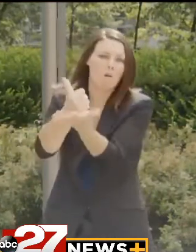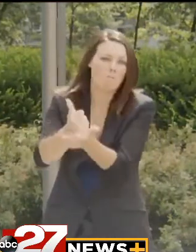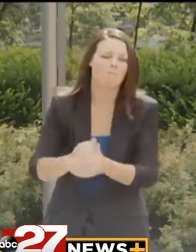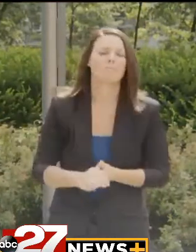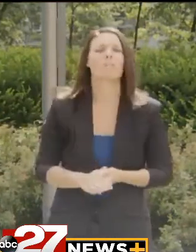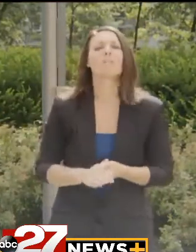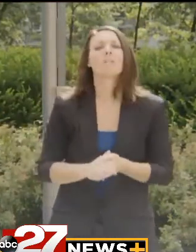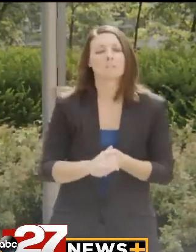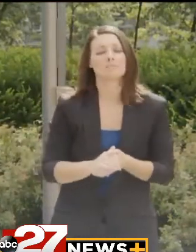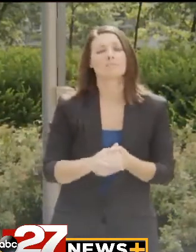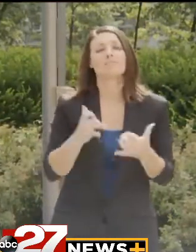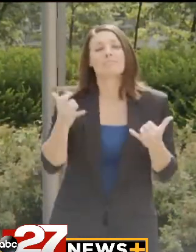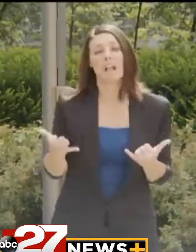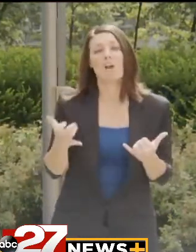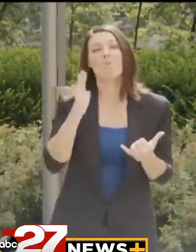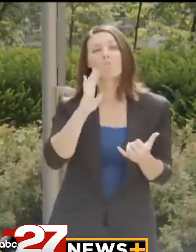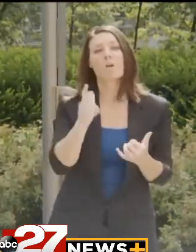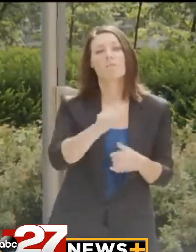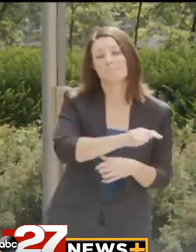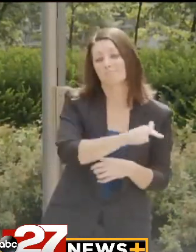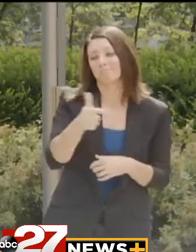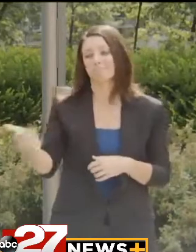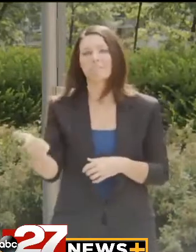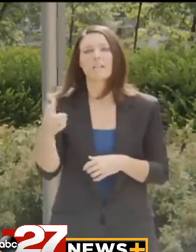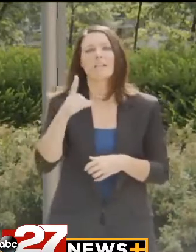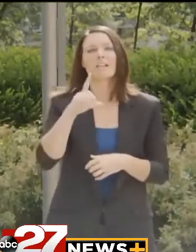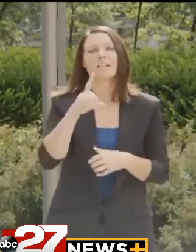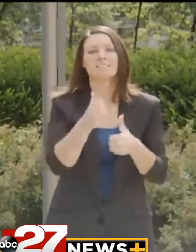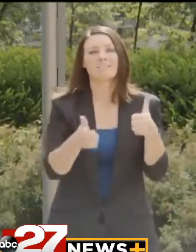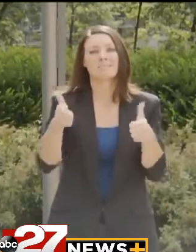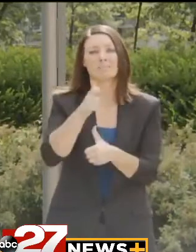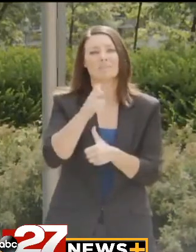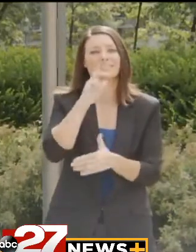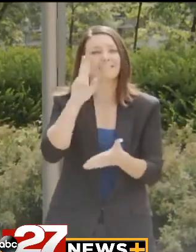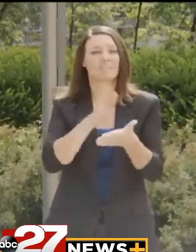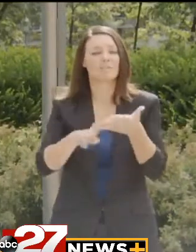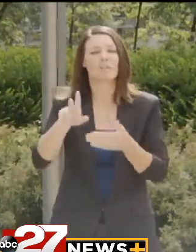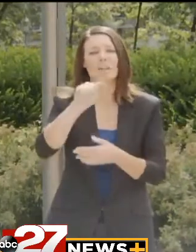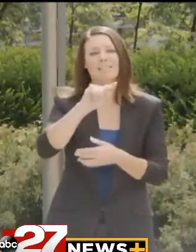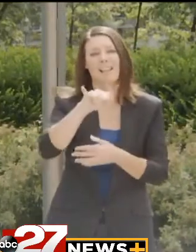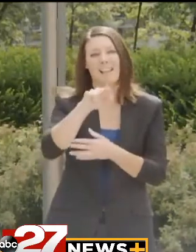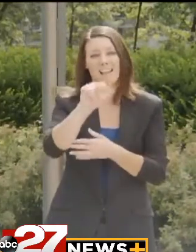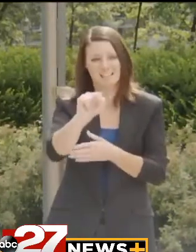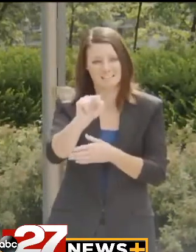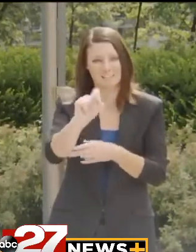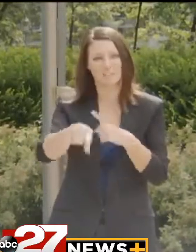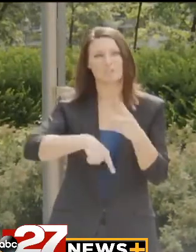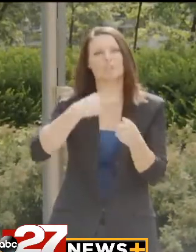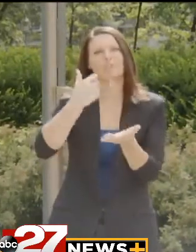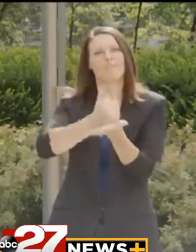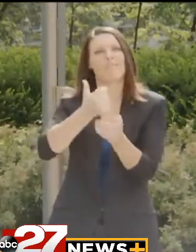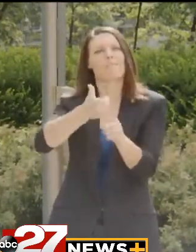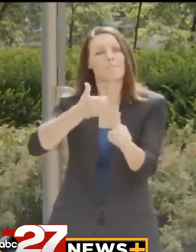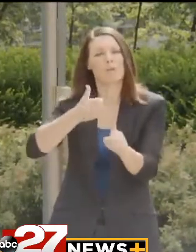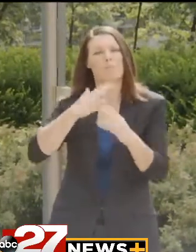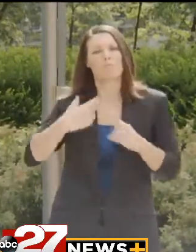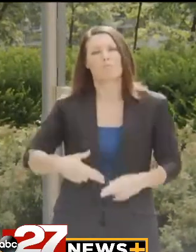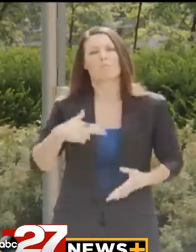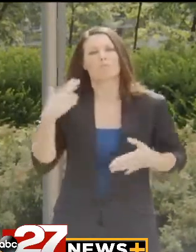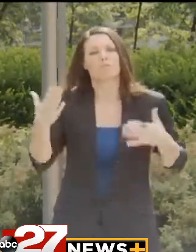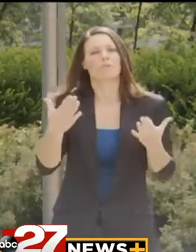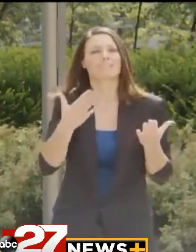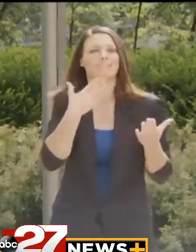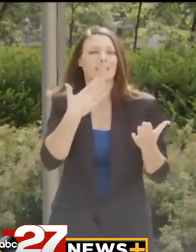And on that note, I will turn things over to Deputy Secretary Titus for more information on the support that Human Services can provide.